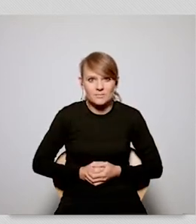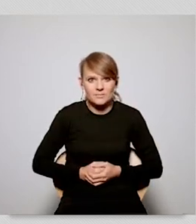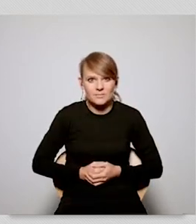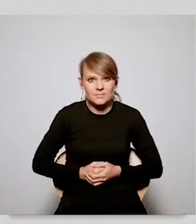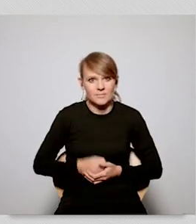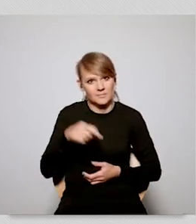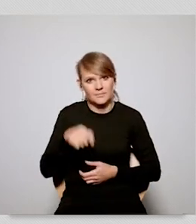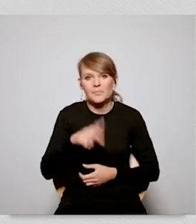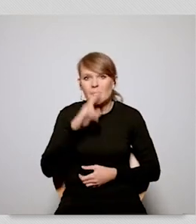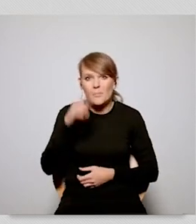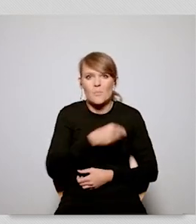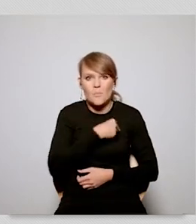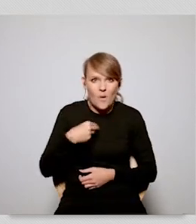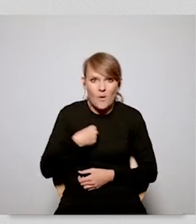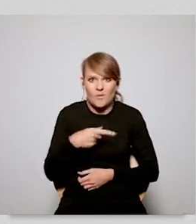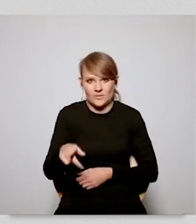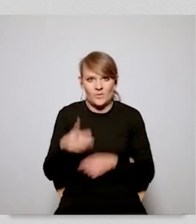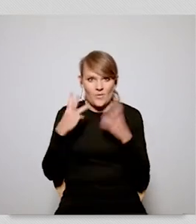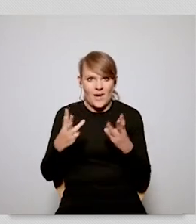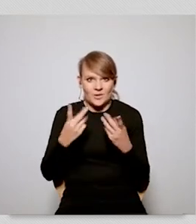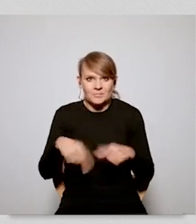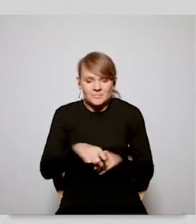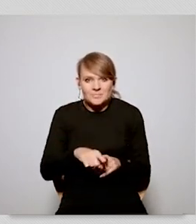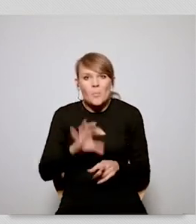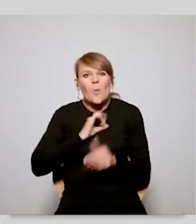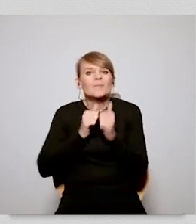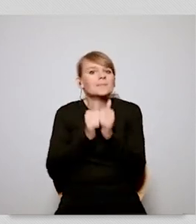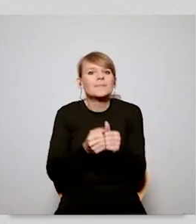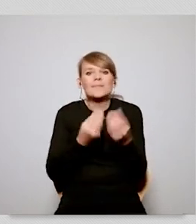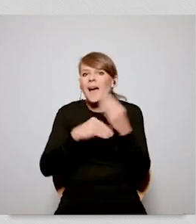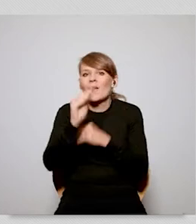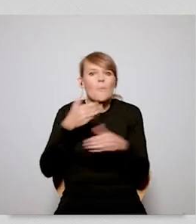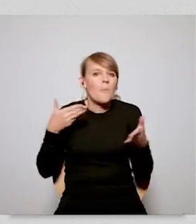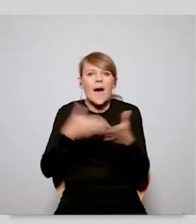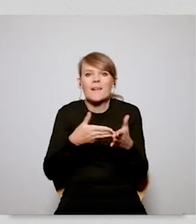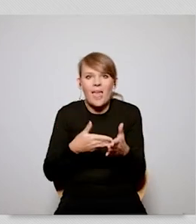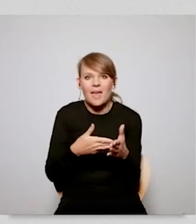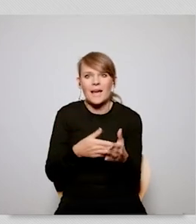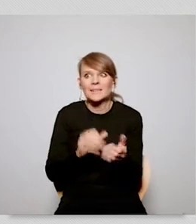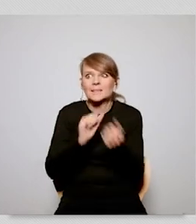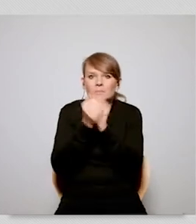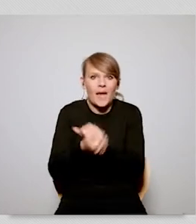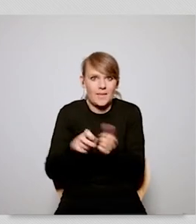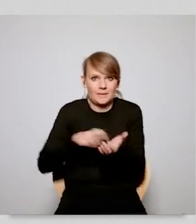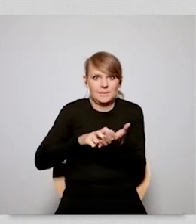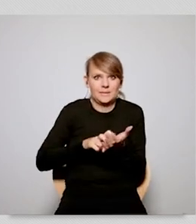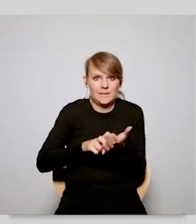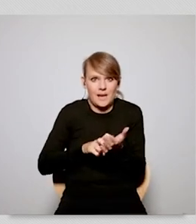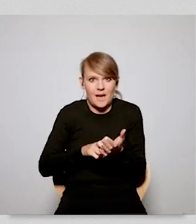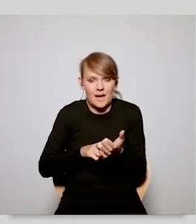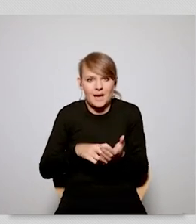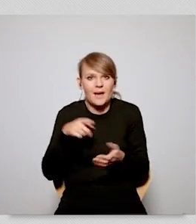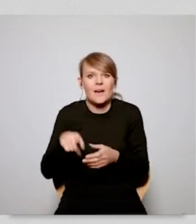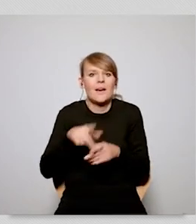some of them are extremely important for poland the greatest barrier we are facing is a fear of change